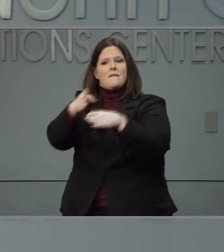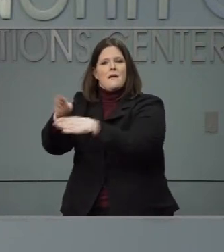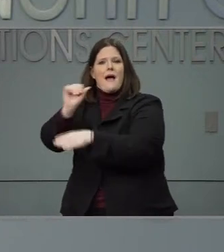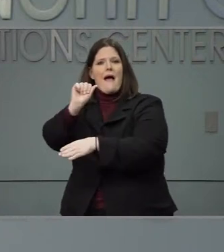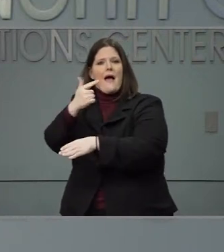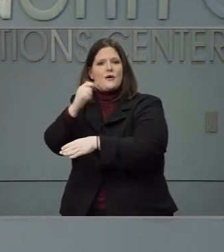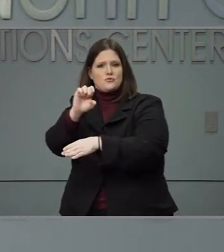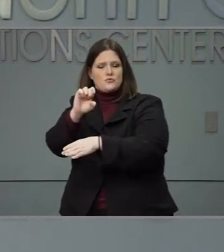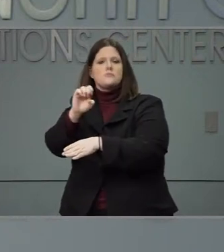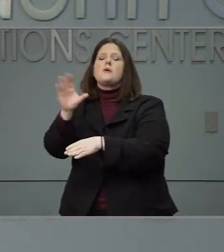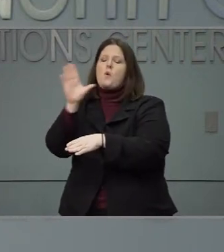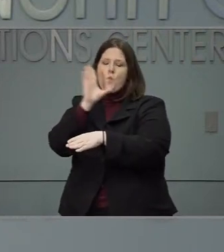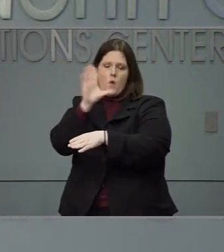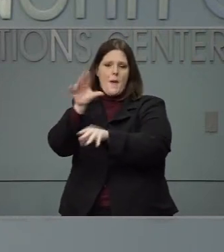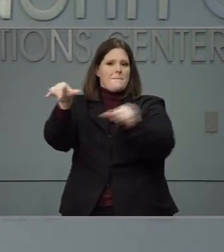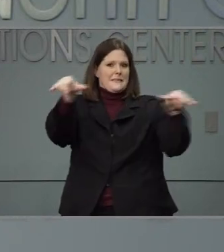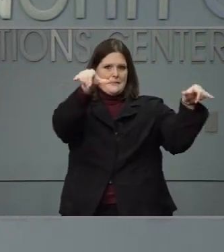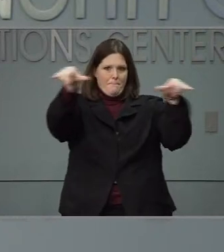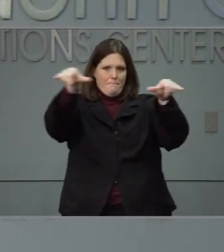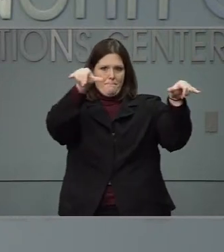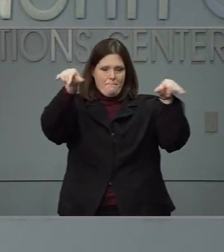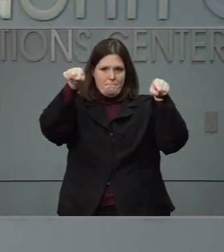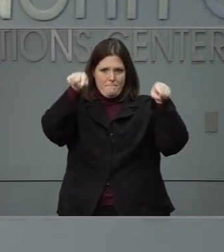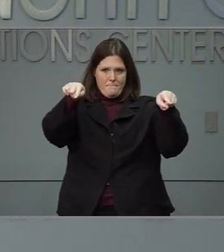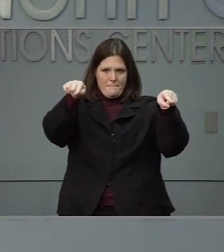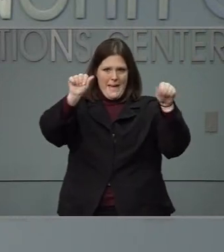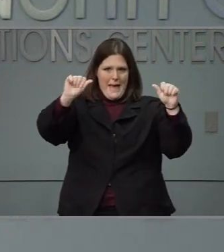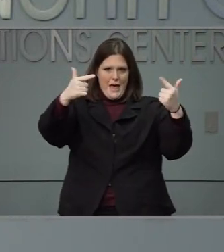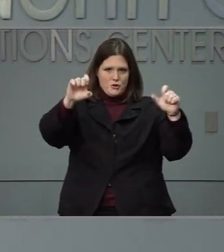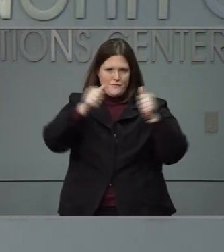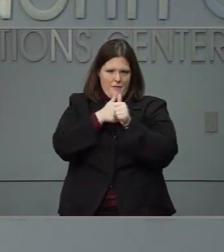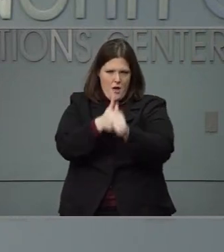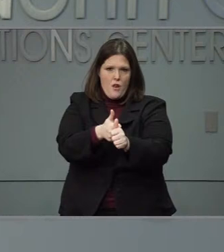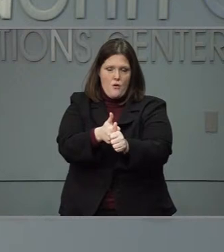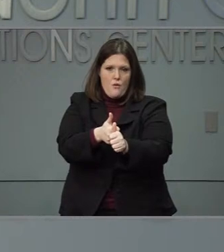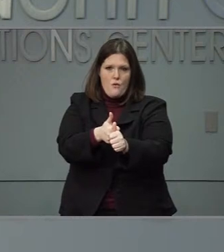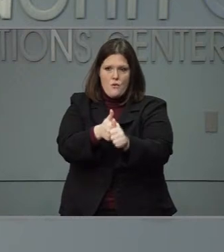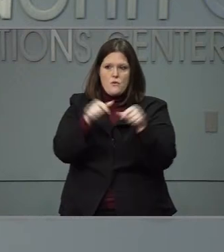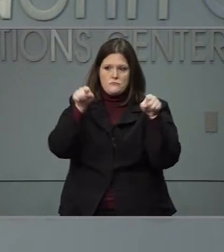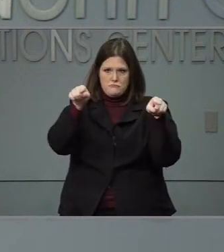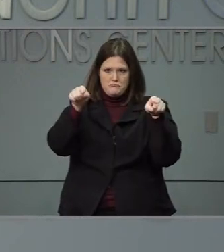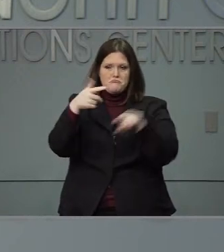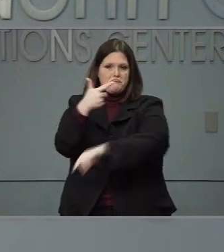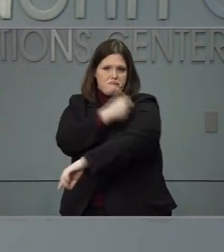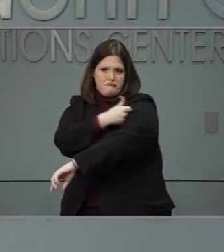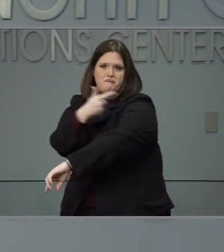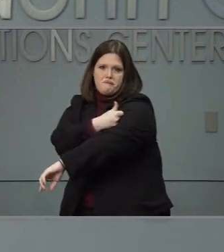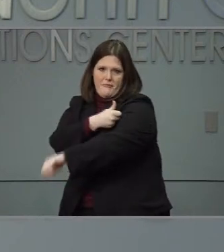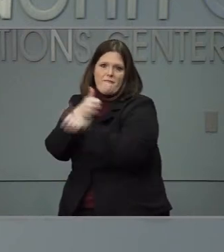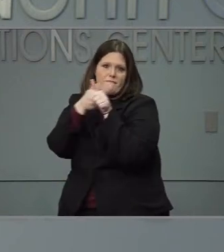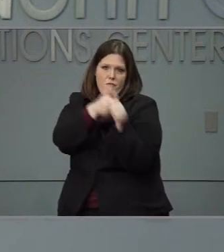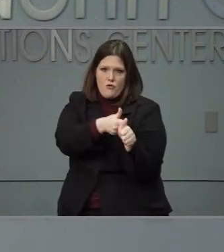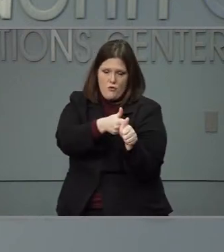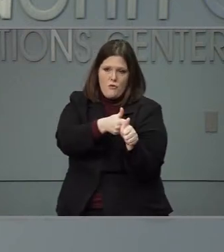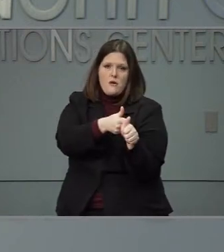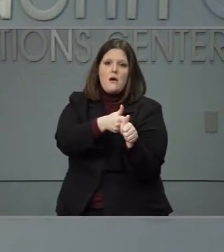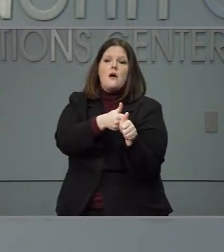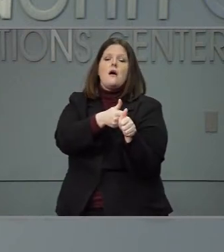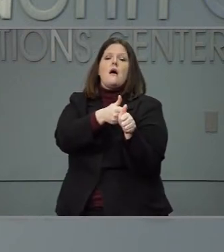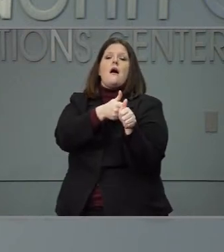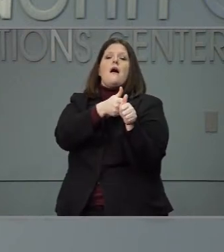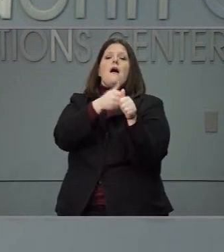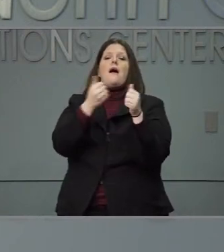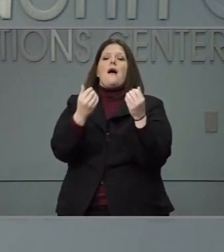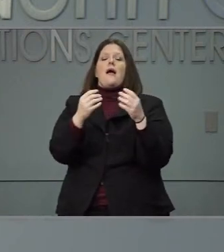get vaccine just as other people reached that age spot. But then it comes in